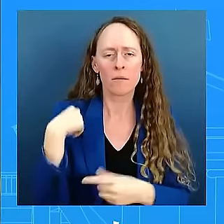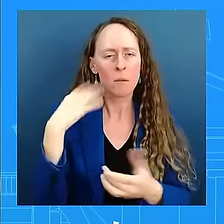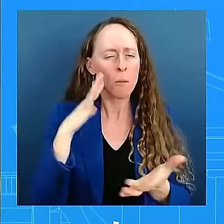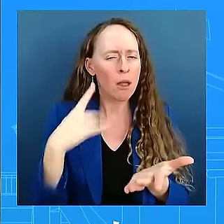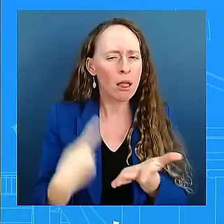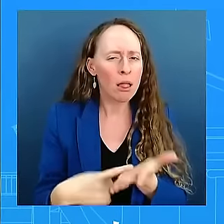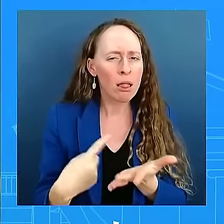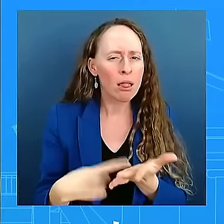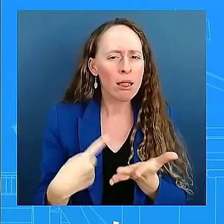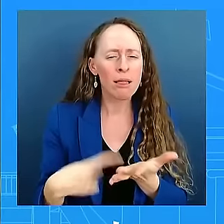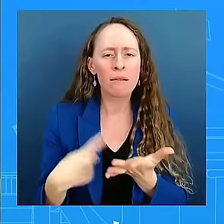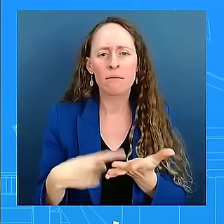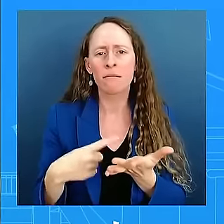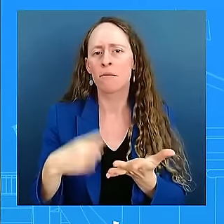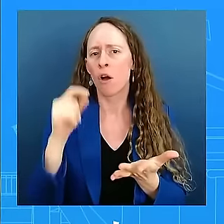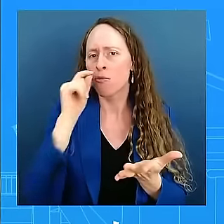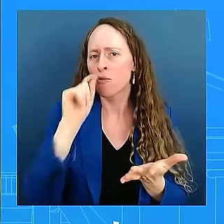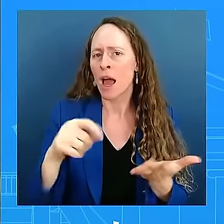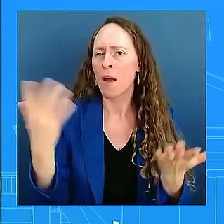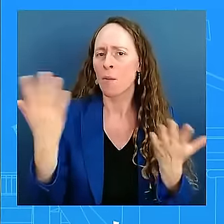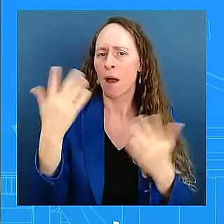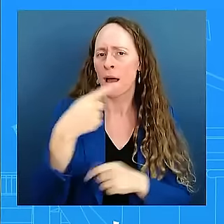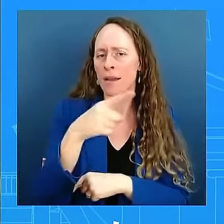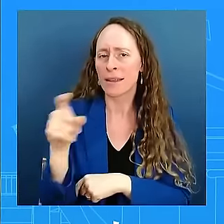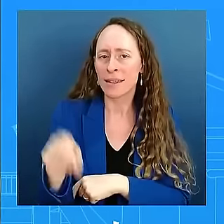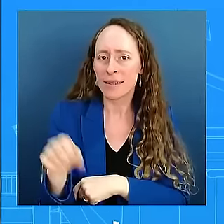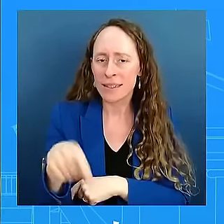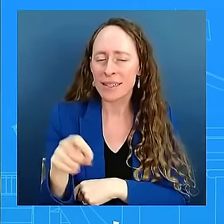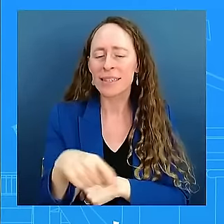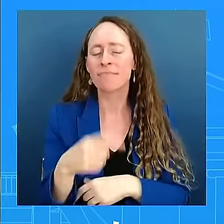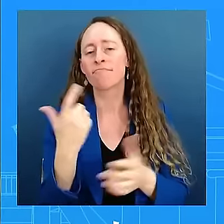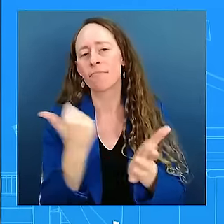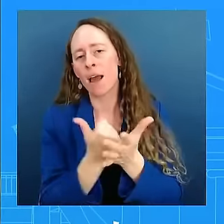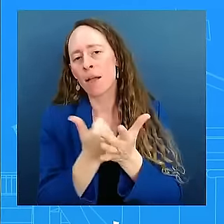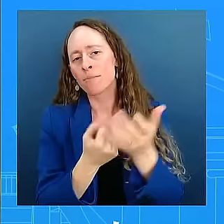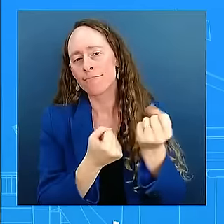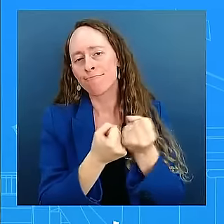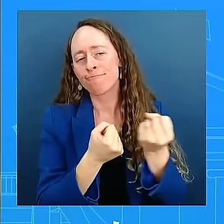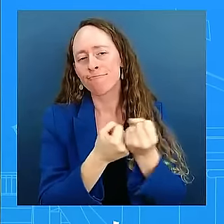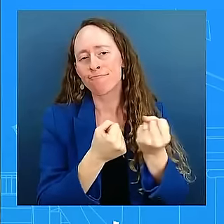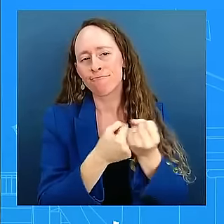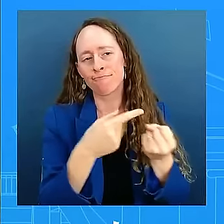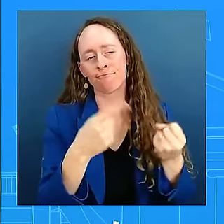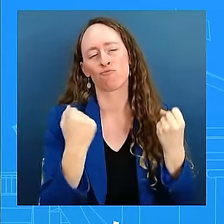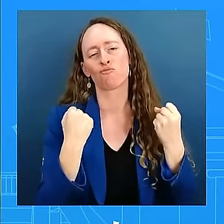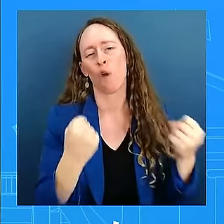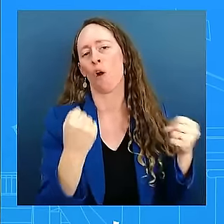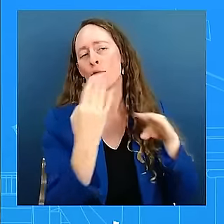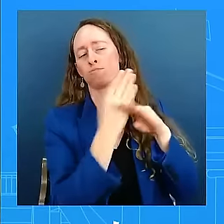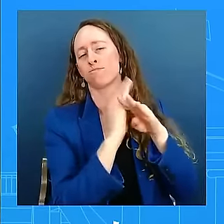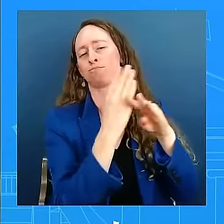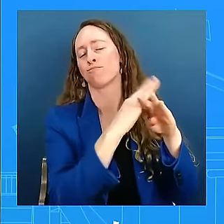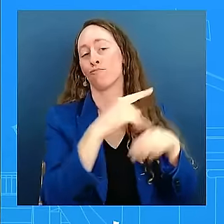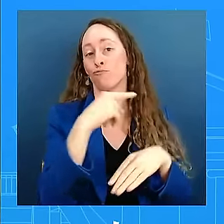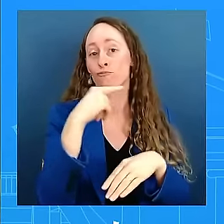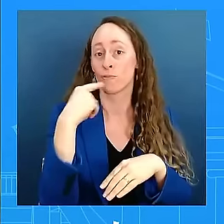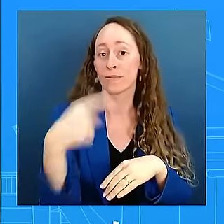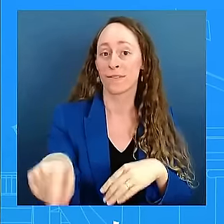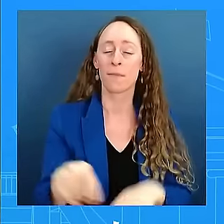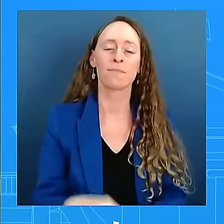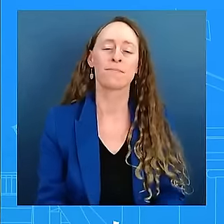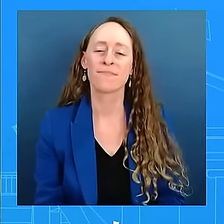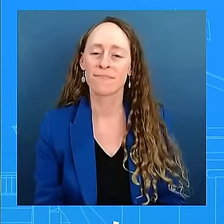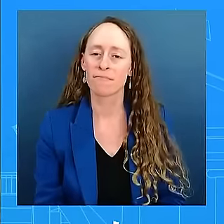continuing to do everything that we can to stop the Russian aggression. And so that is going to be certainly a big part of that. Continuing